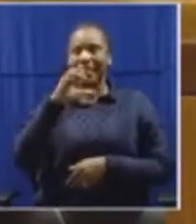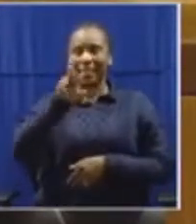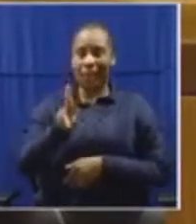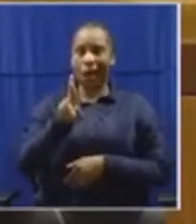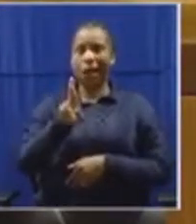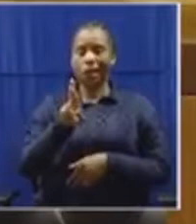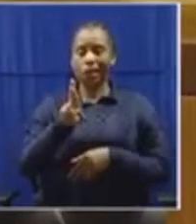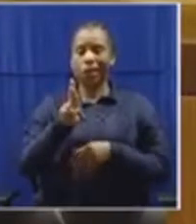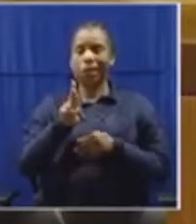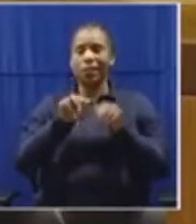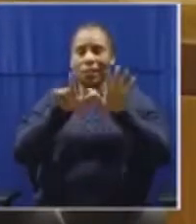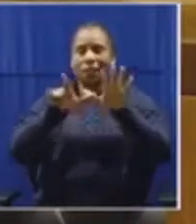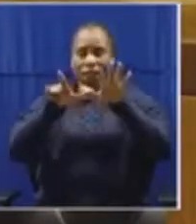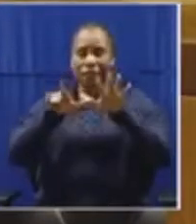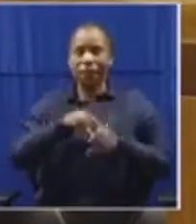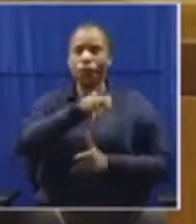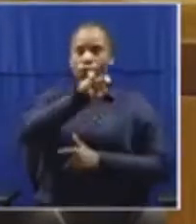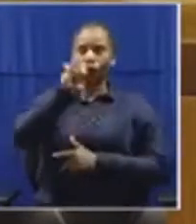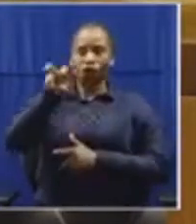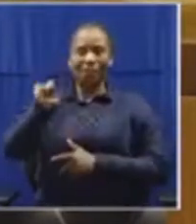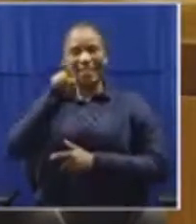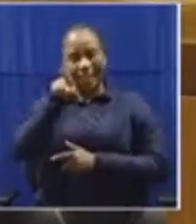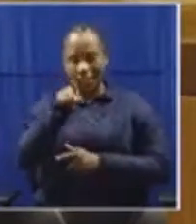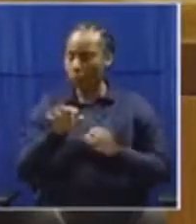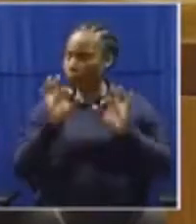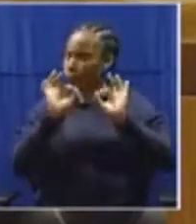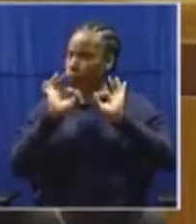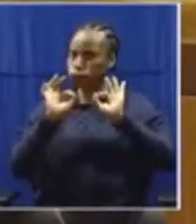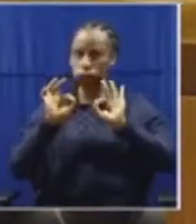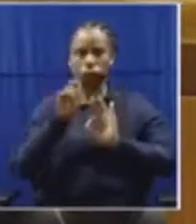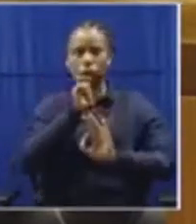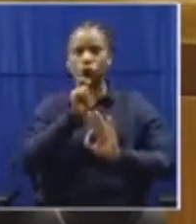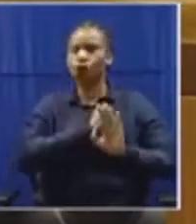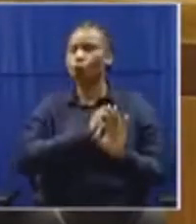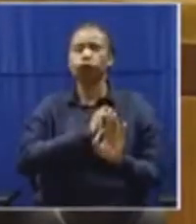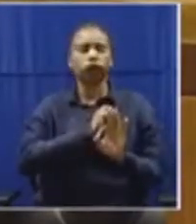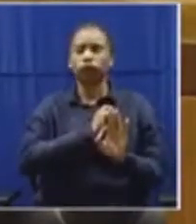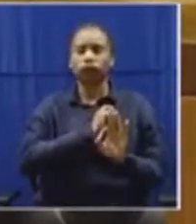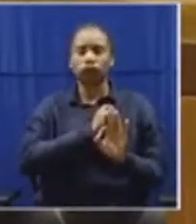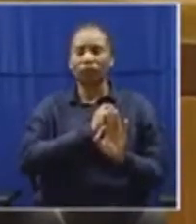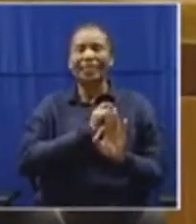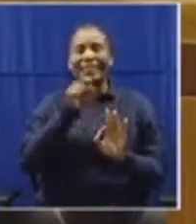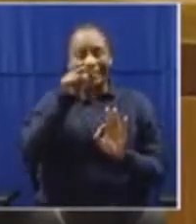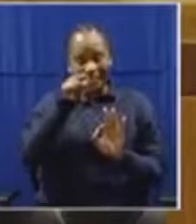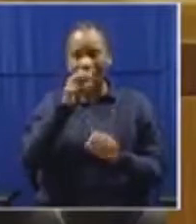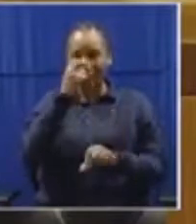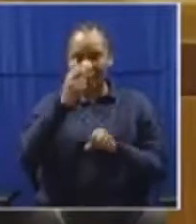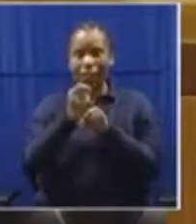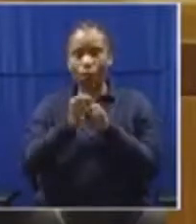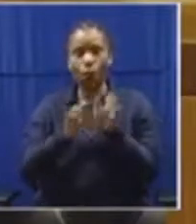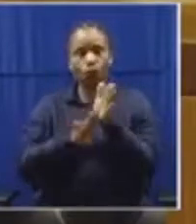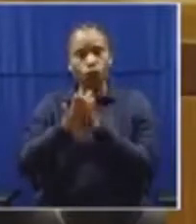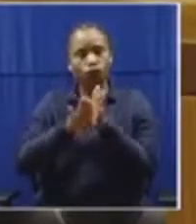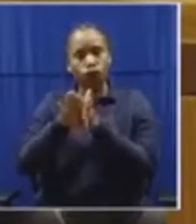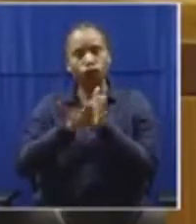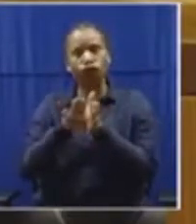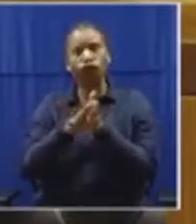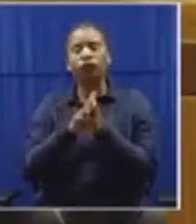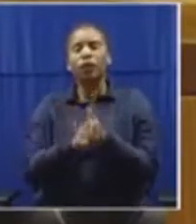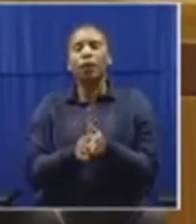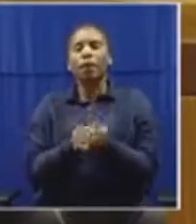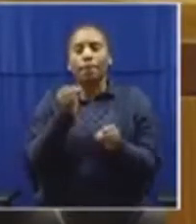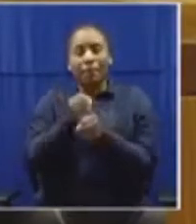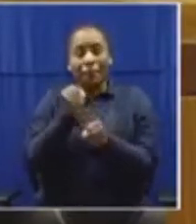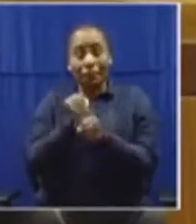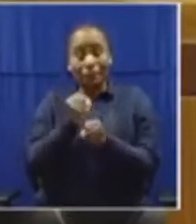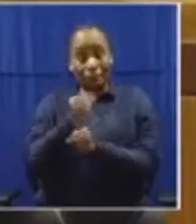legitimate, forward-looking and necessary effort to promote the renewal of the governing party and broader